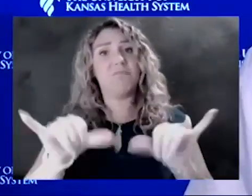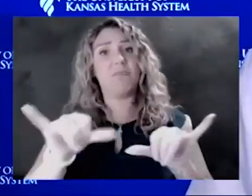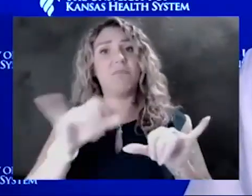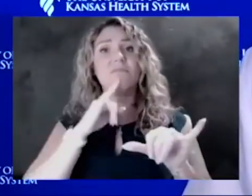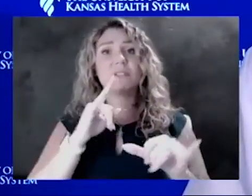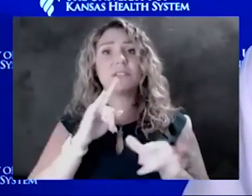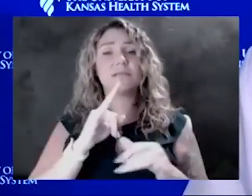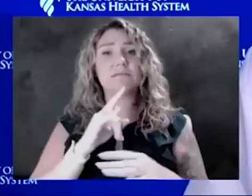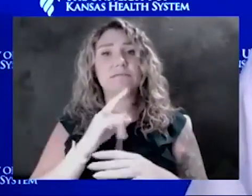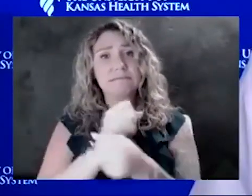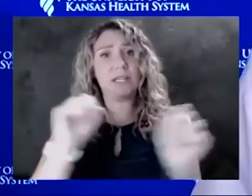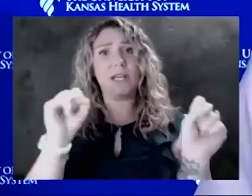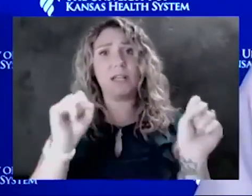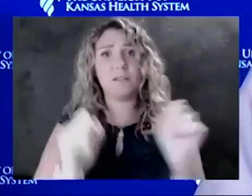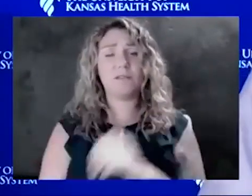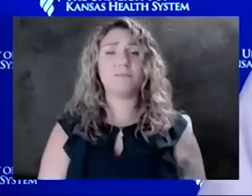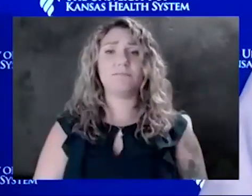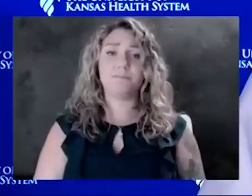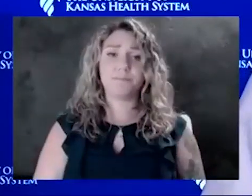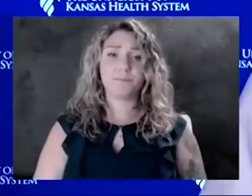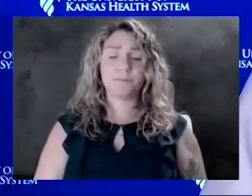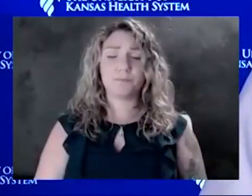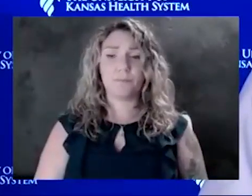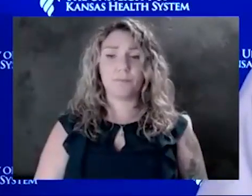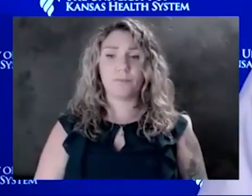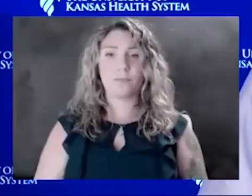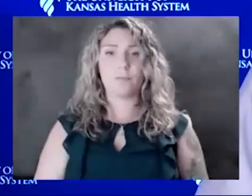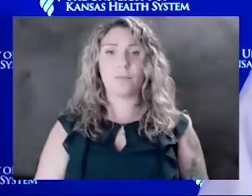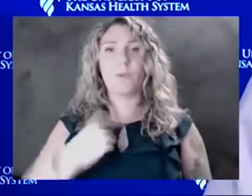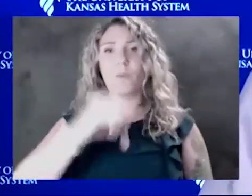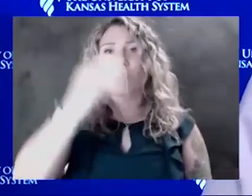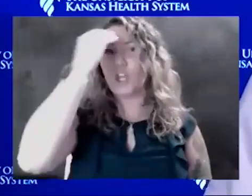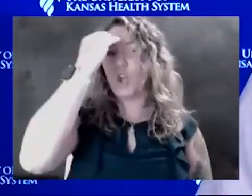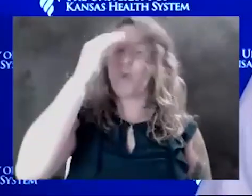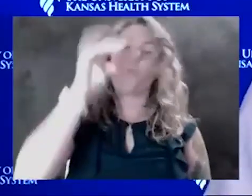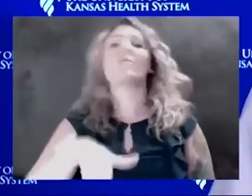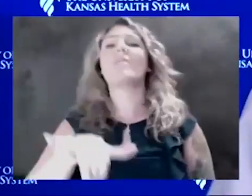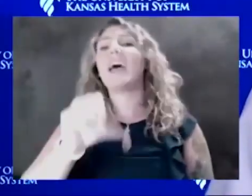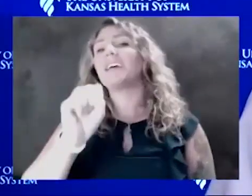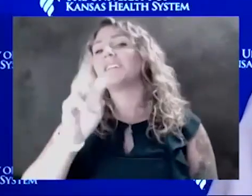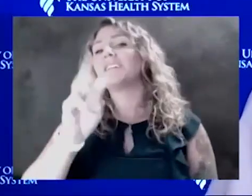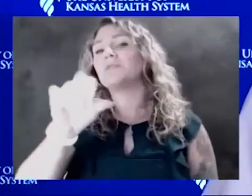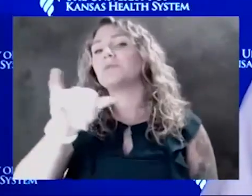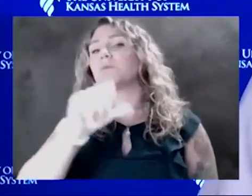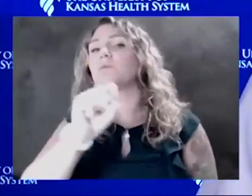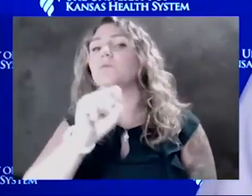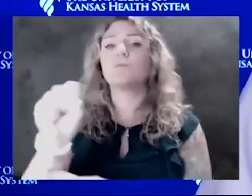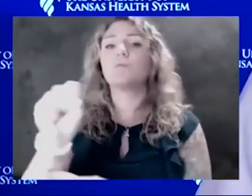But we know that there is that Swiss cheese type model, if you will, where it is a number of different